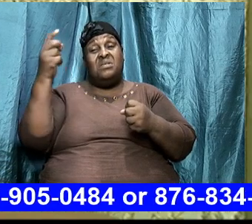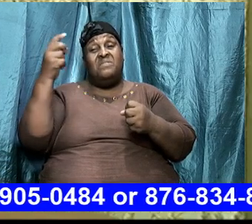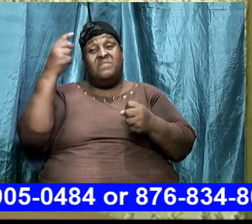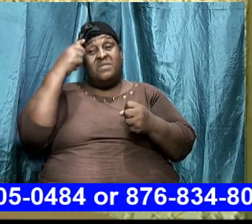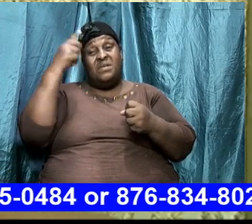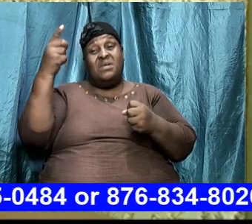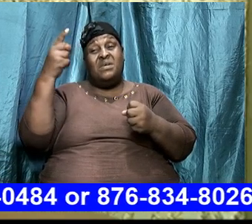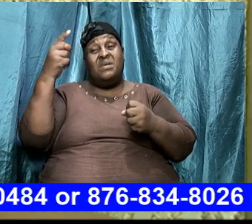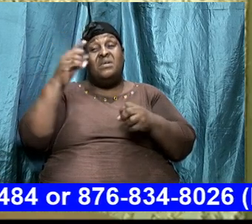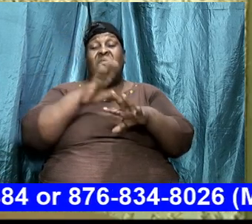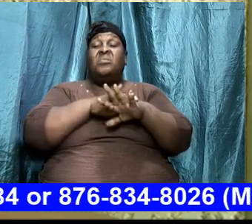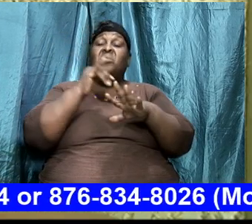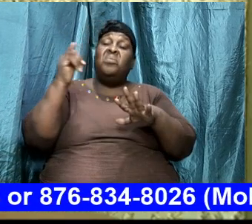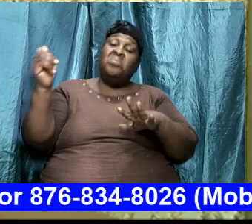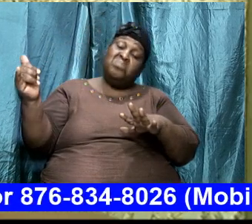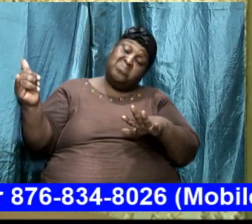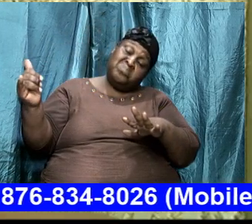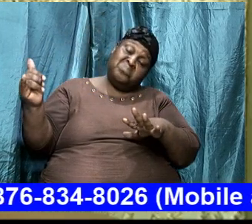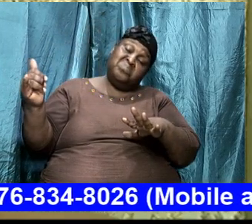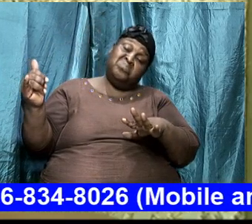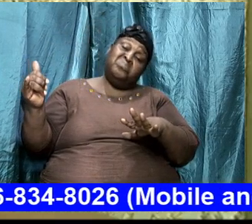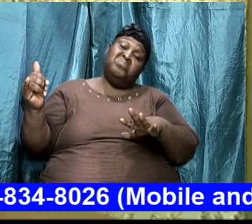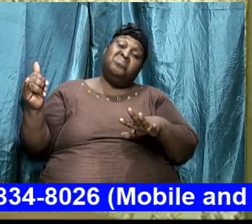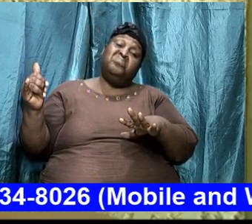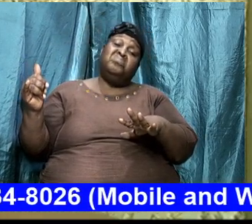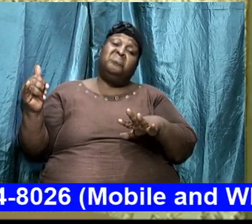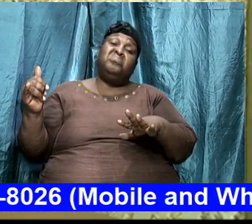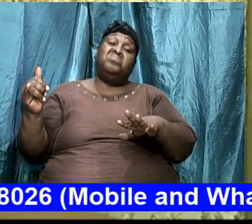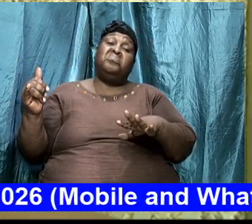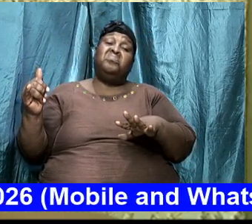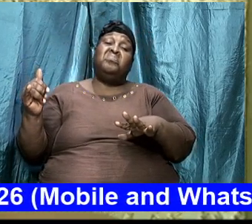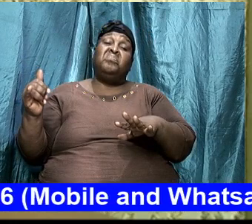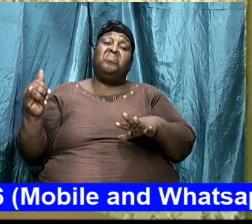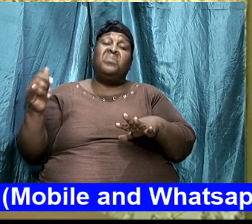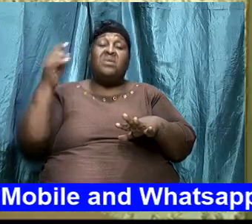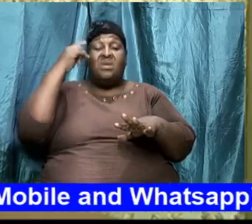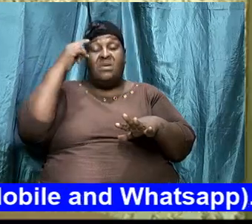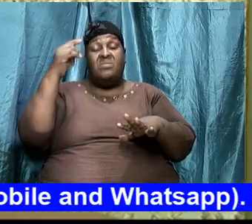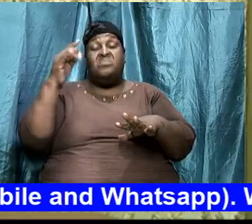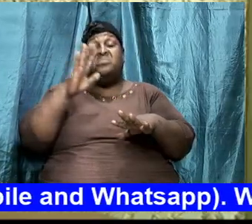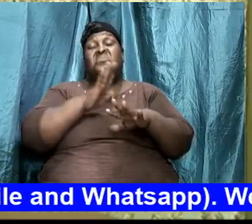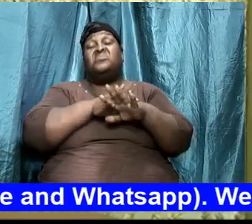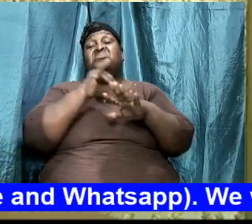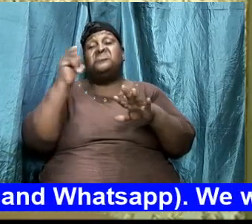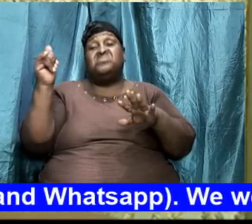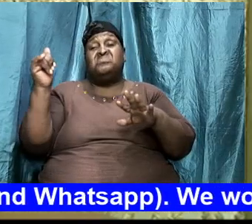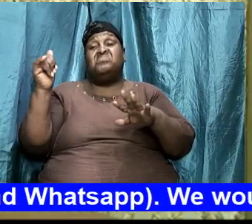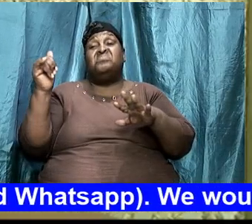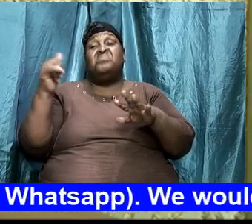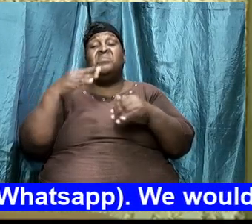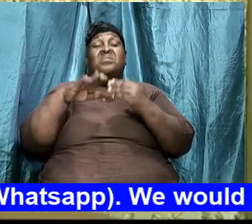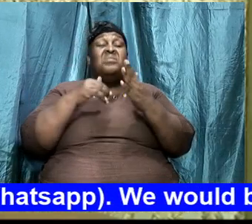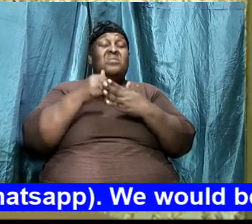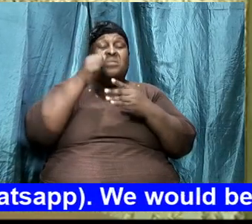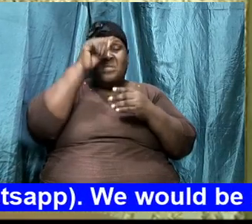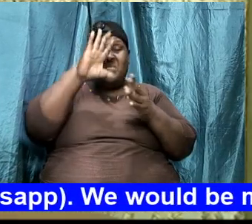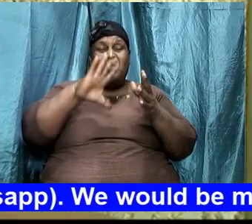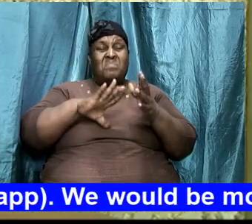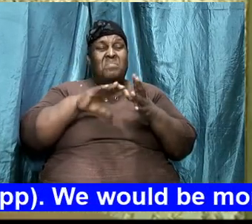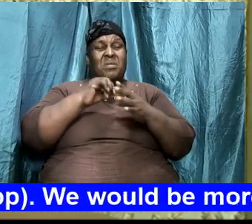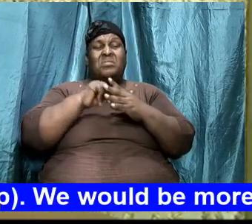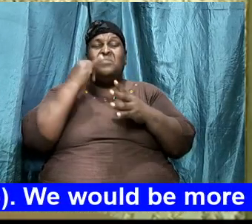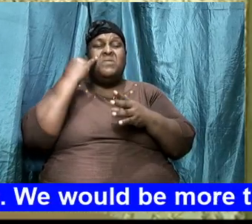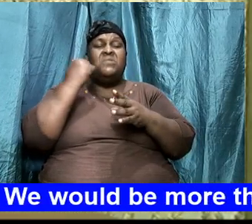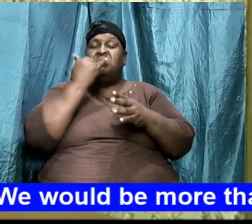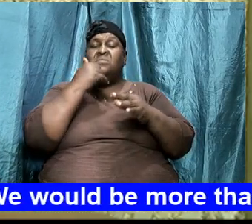was called to as a matter of fact he wasn't even called to the battle because all the men in Israel were trembling in their